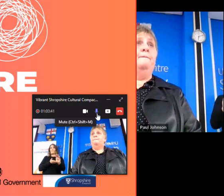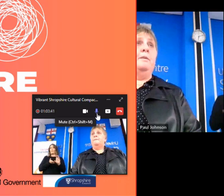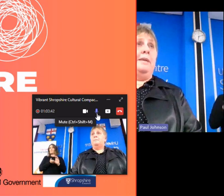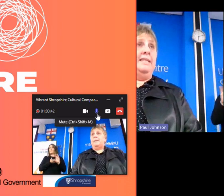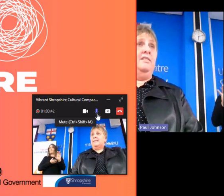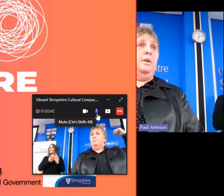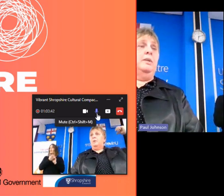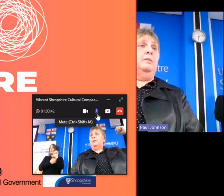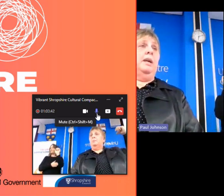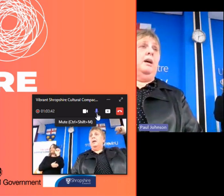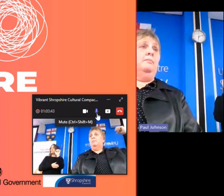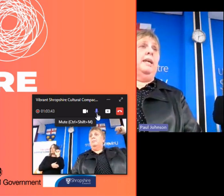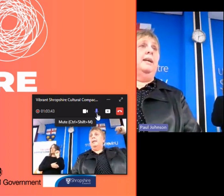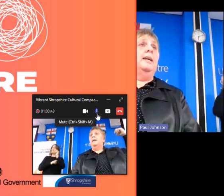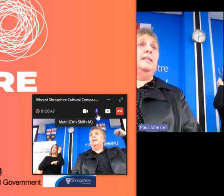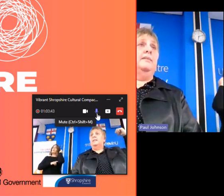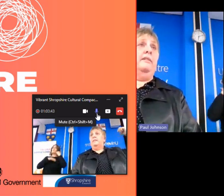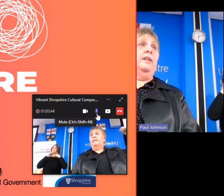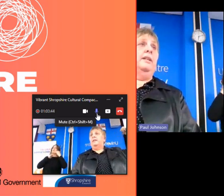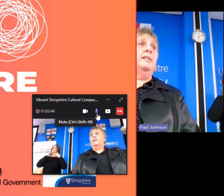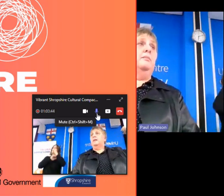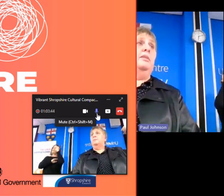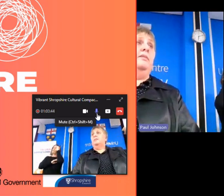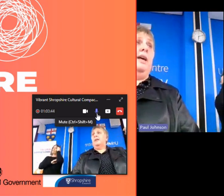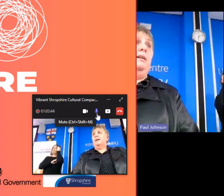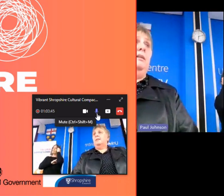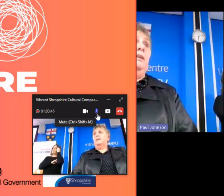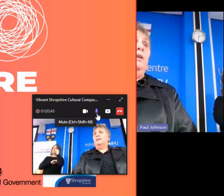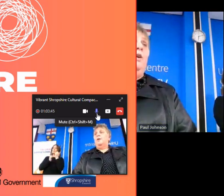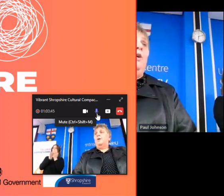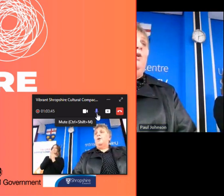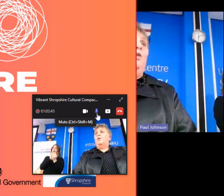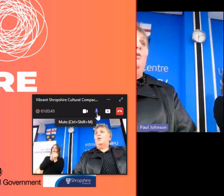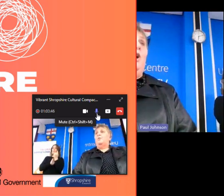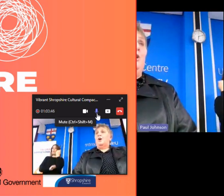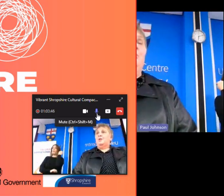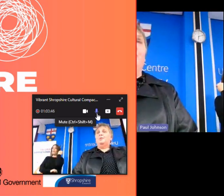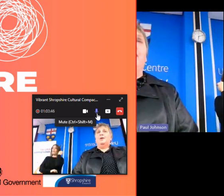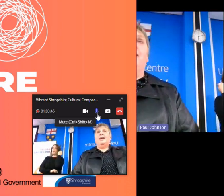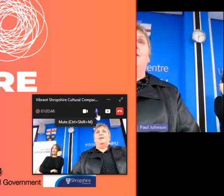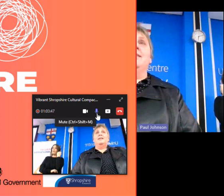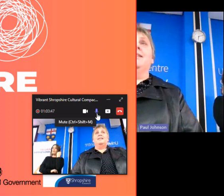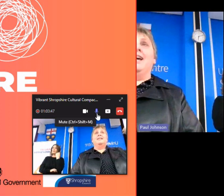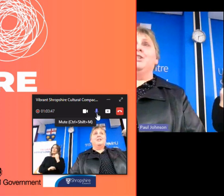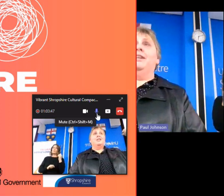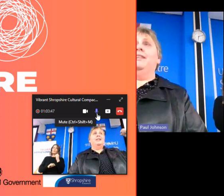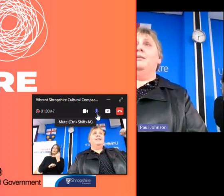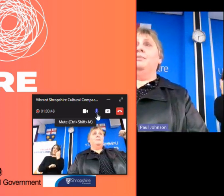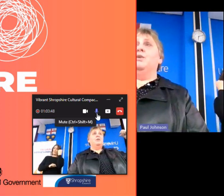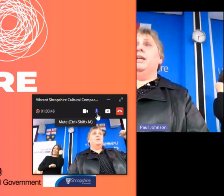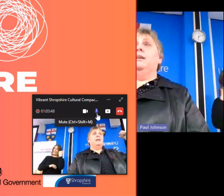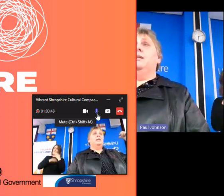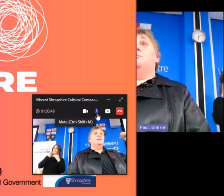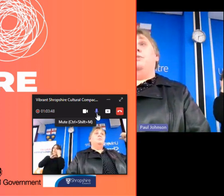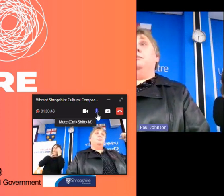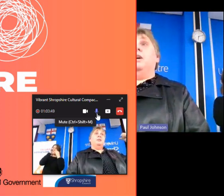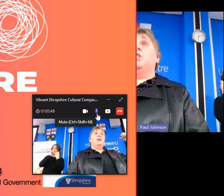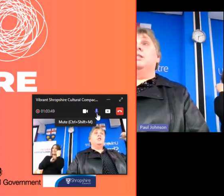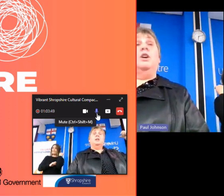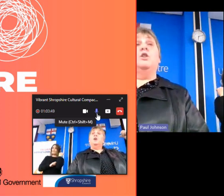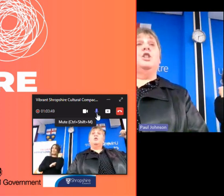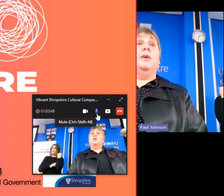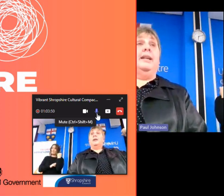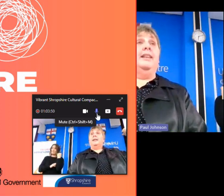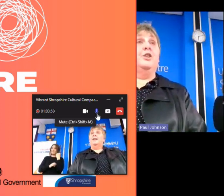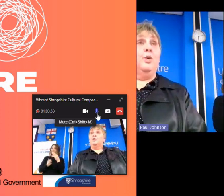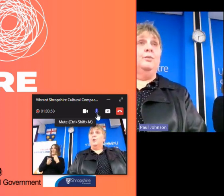the massive building behind me is a very good example of that although what i should point out is that actually that building pretty